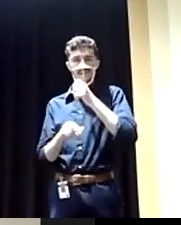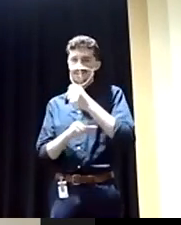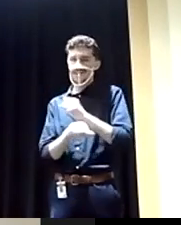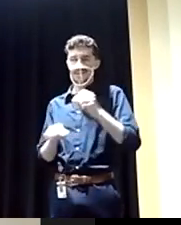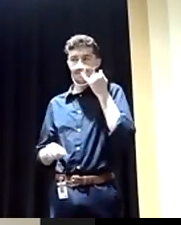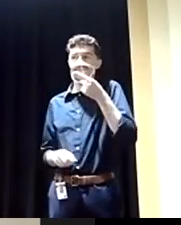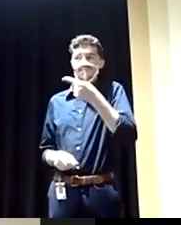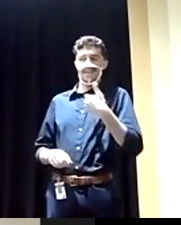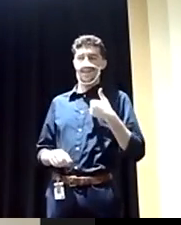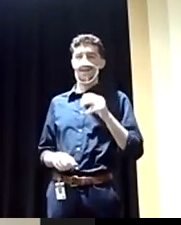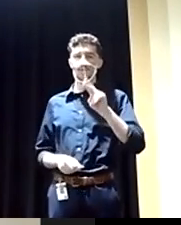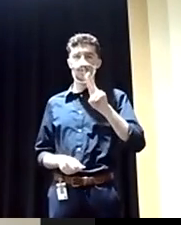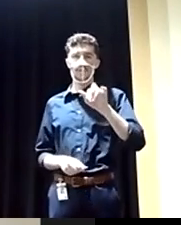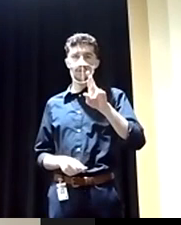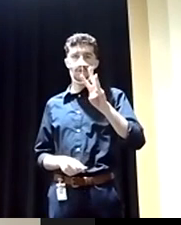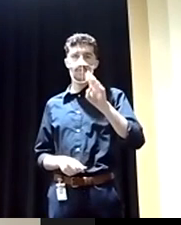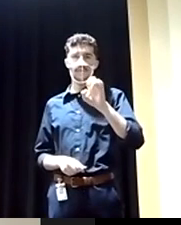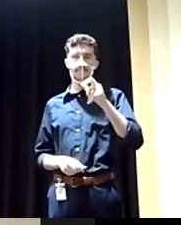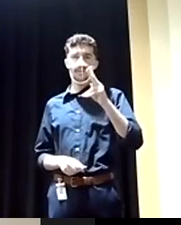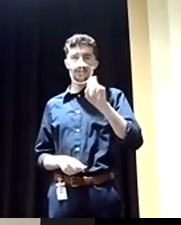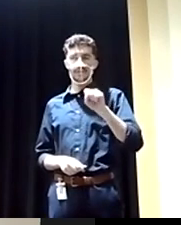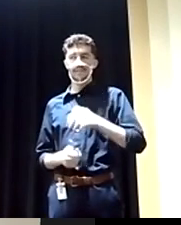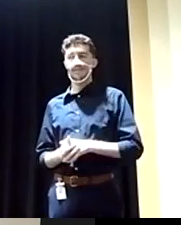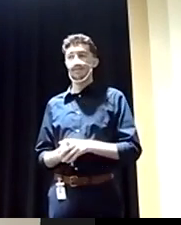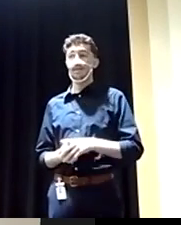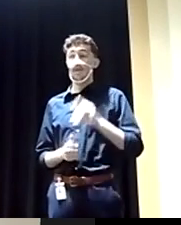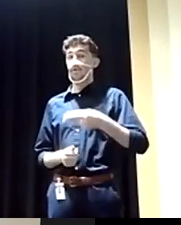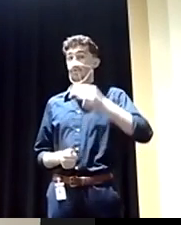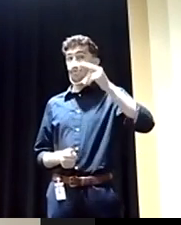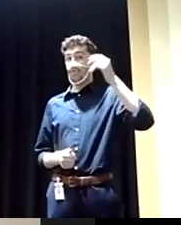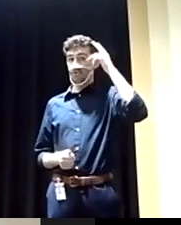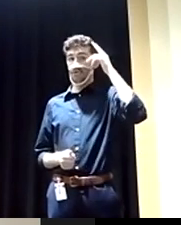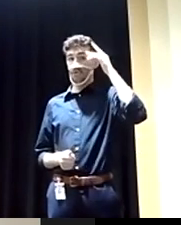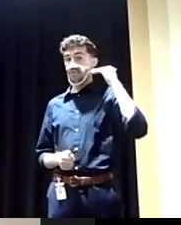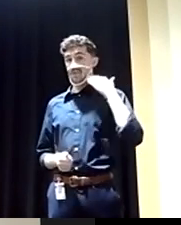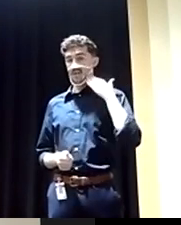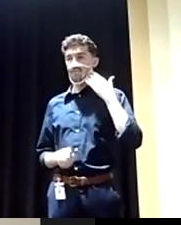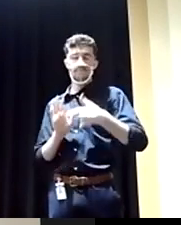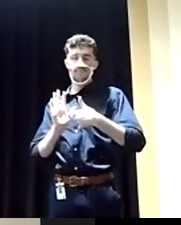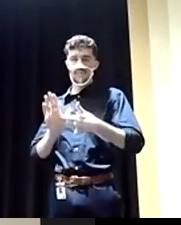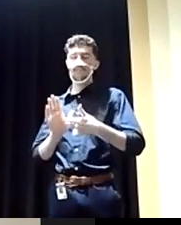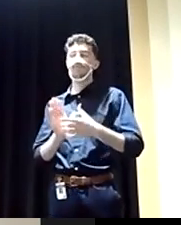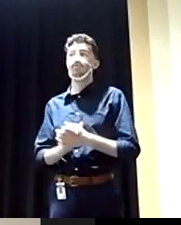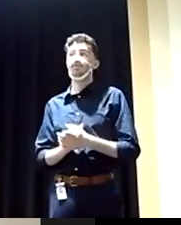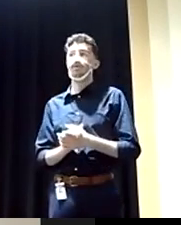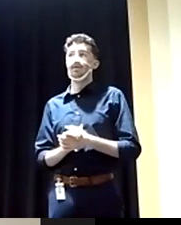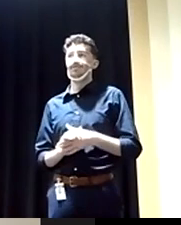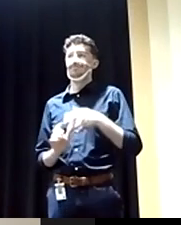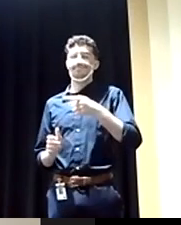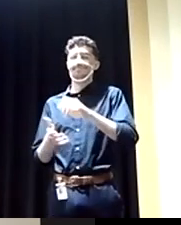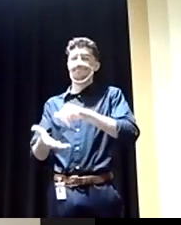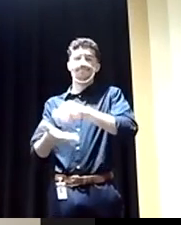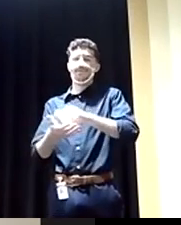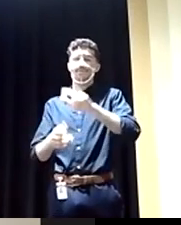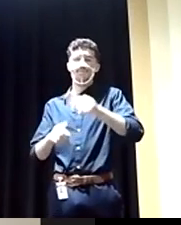the ability to produce nuclear weapons. North Korea, for example, is, it's impossible to